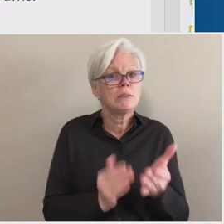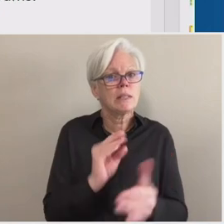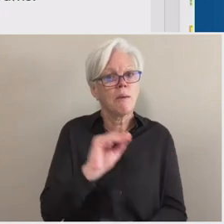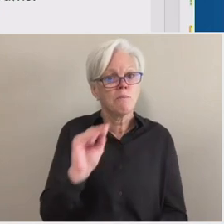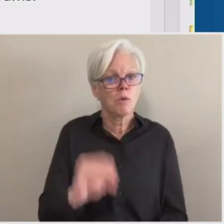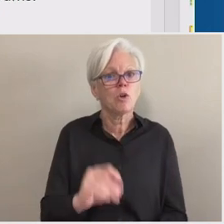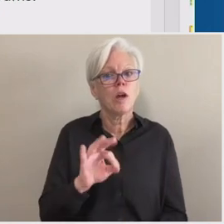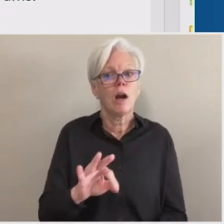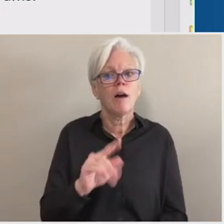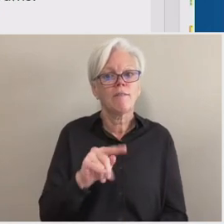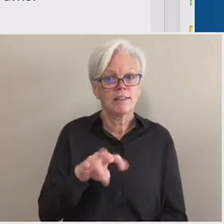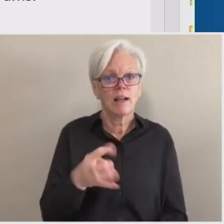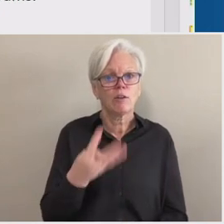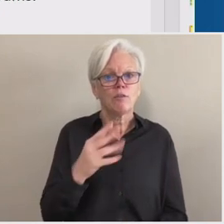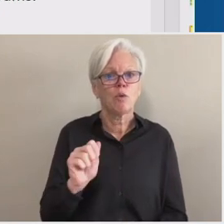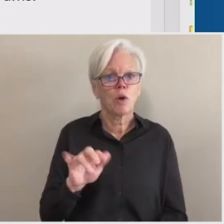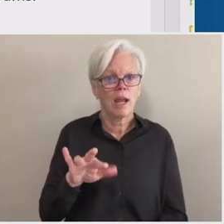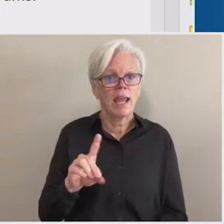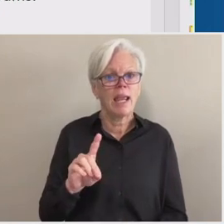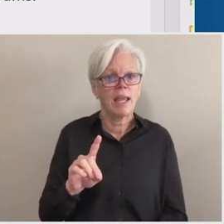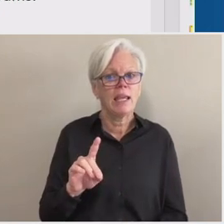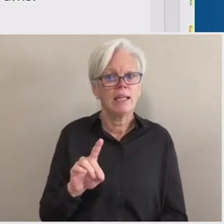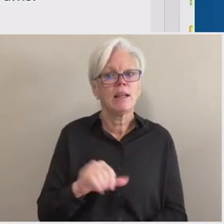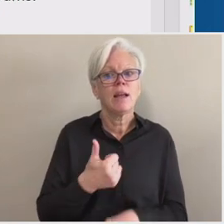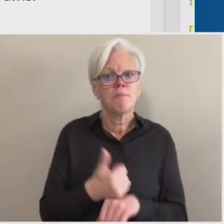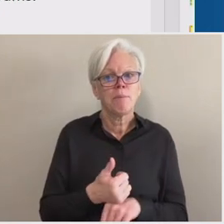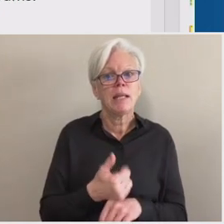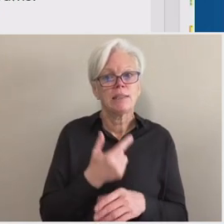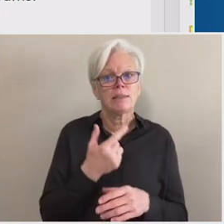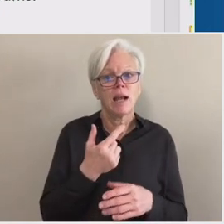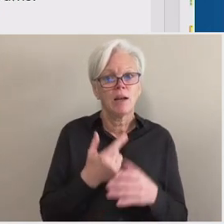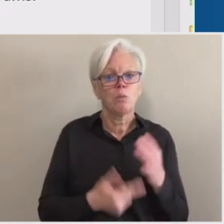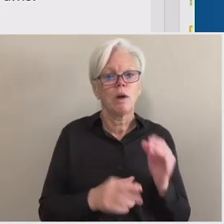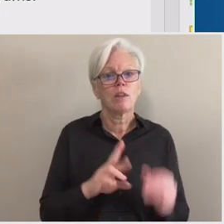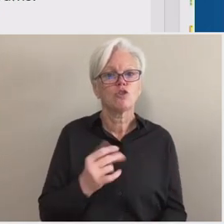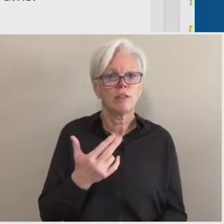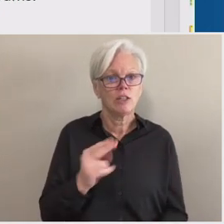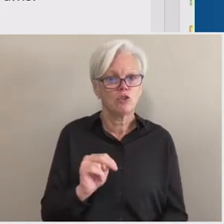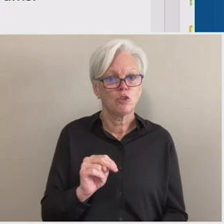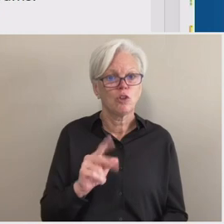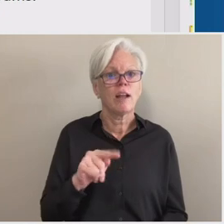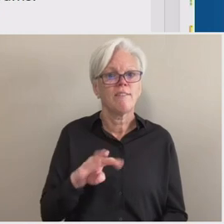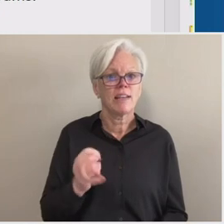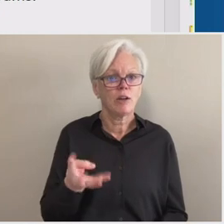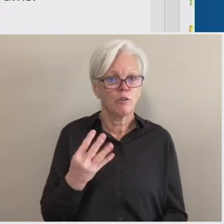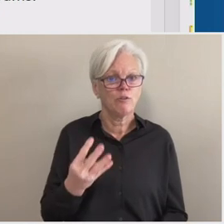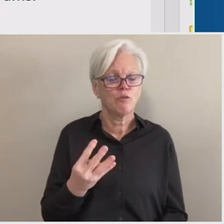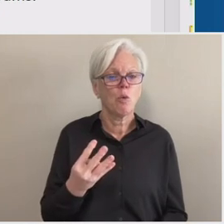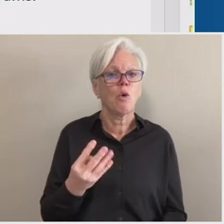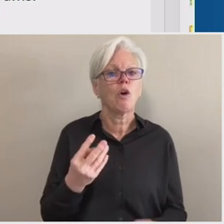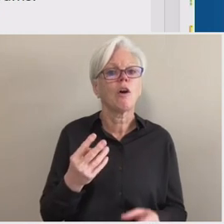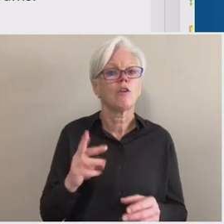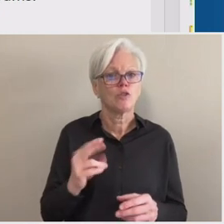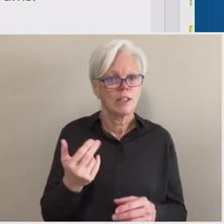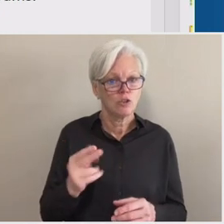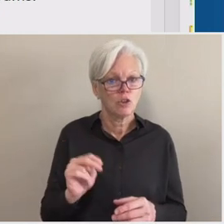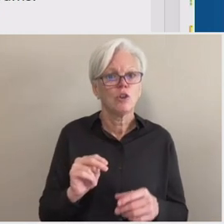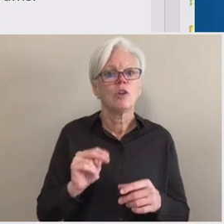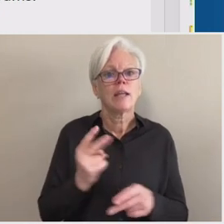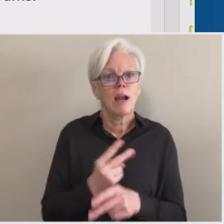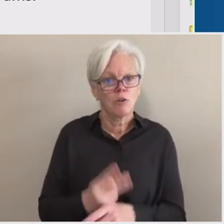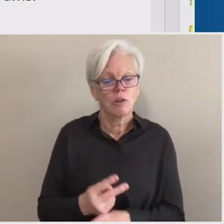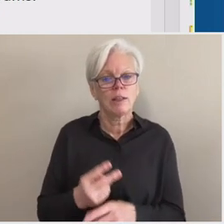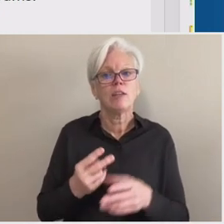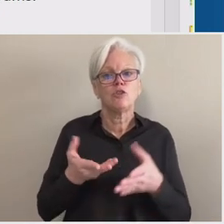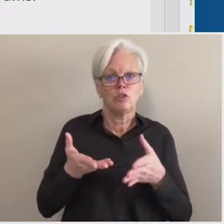their Title IV aid based on what the return of Title IV calculation determines they are eligible for based on how much they actually completed of the period.